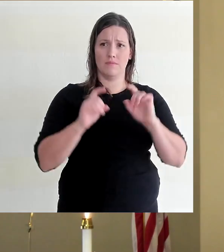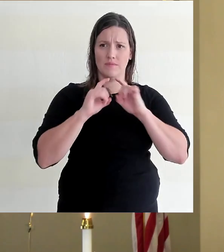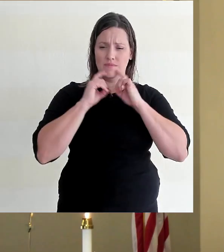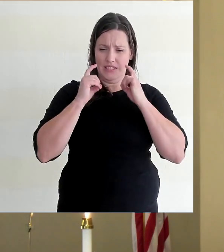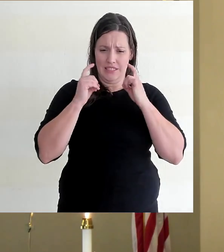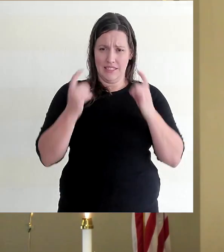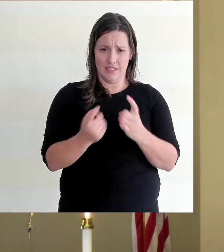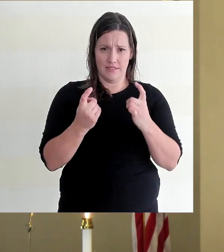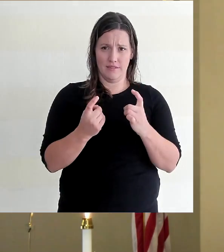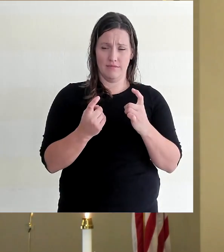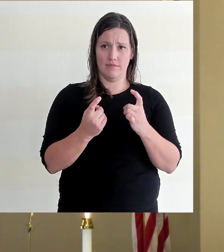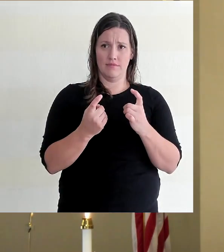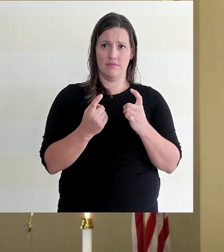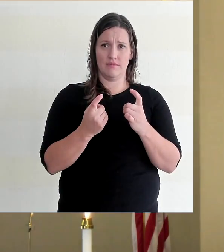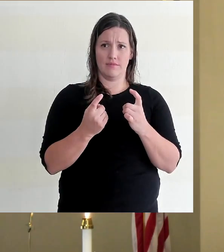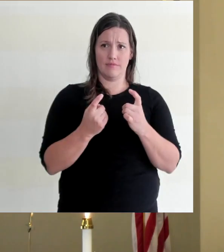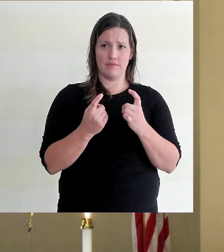and our need for a Savior.